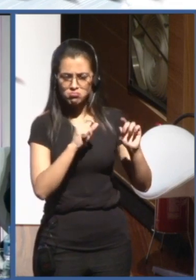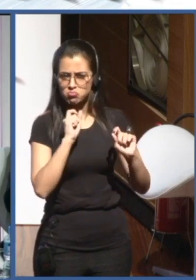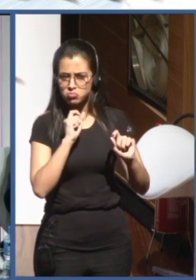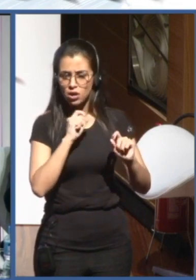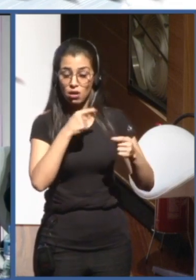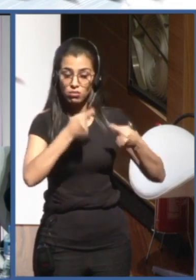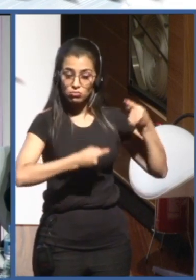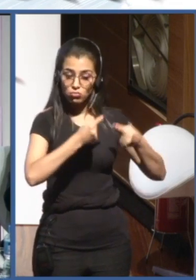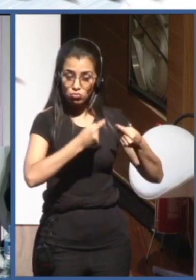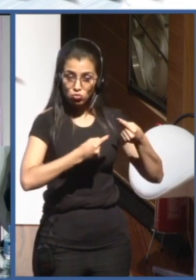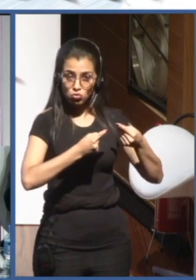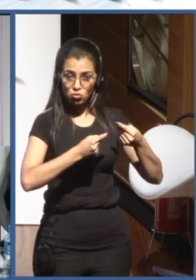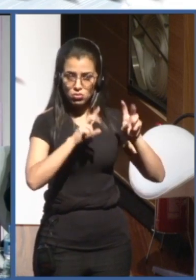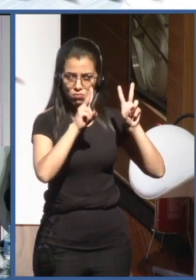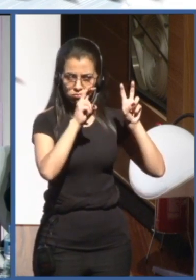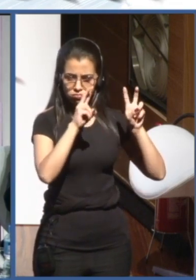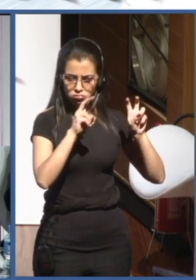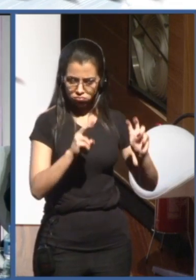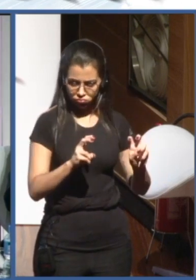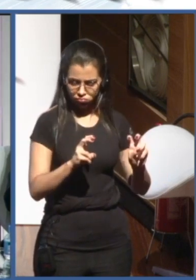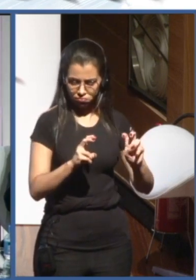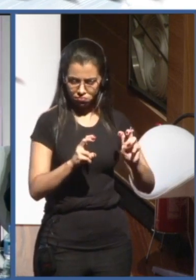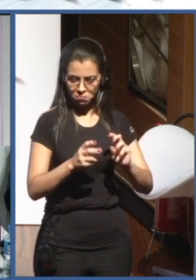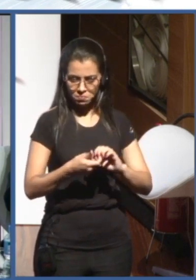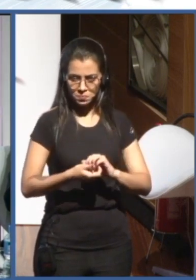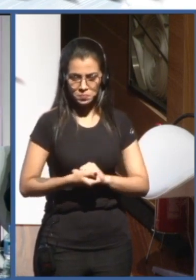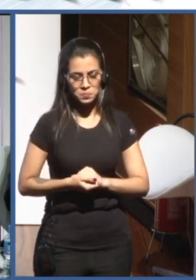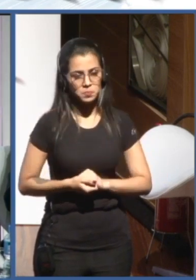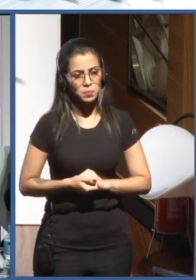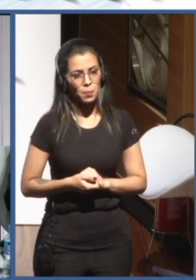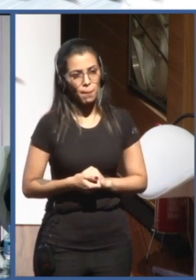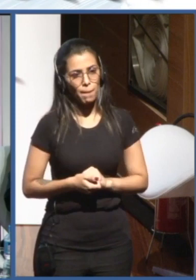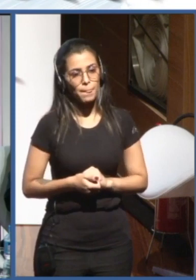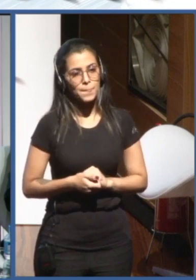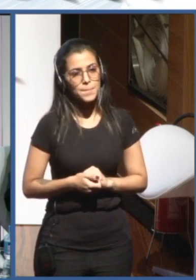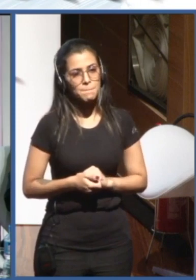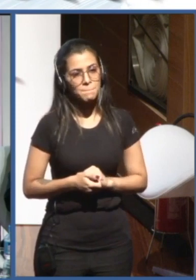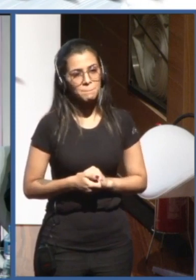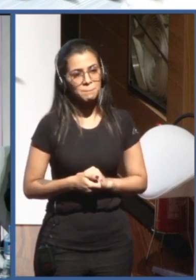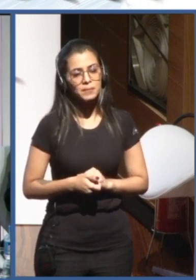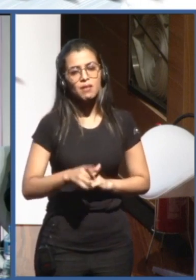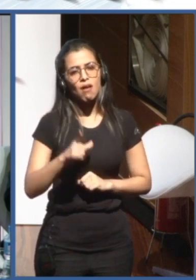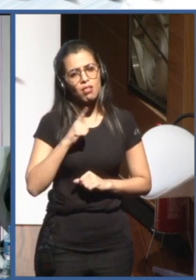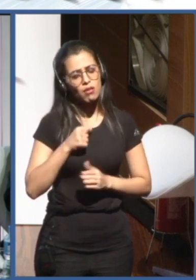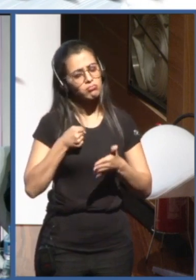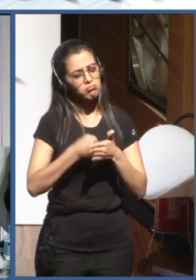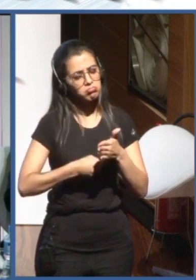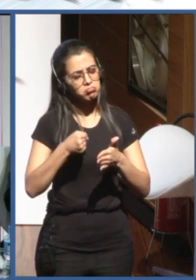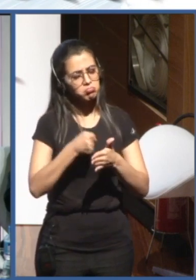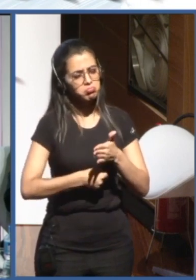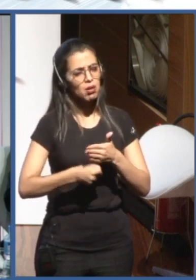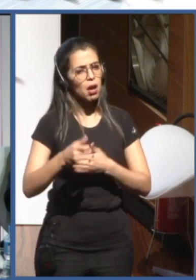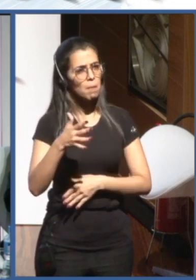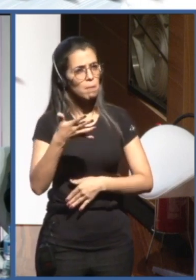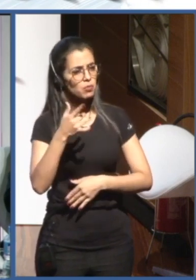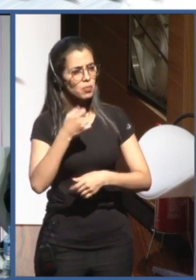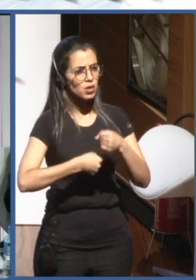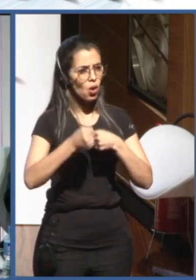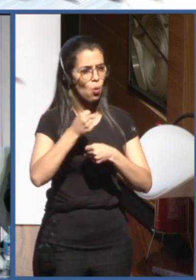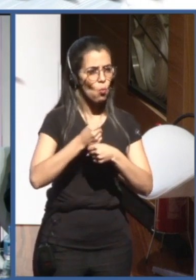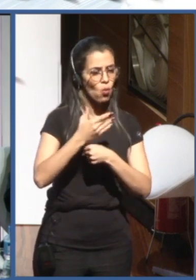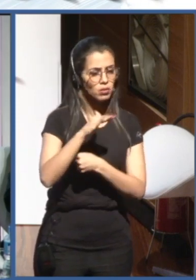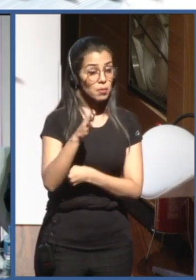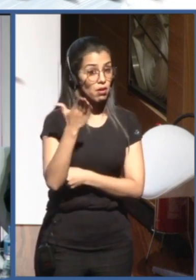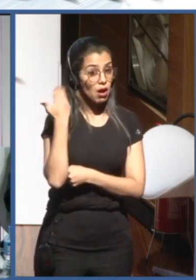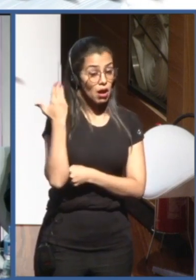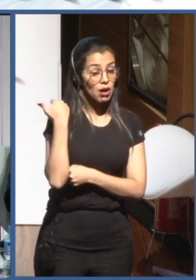.5-year, one-and-half-year effort at HLCP, you to come up with these, a broad strategy